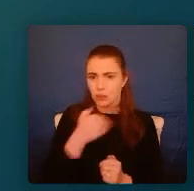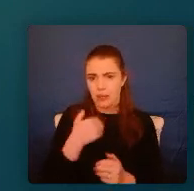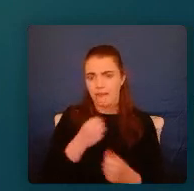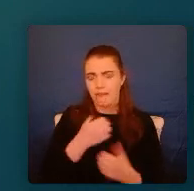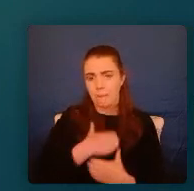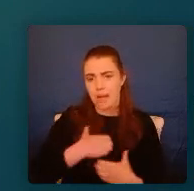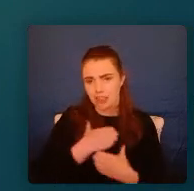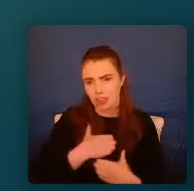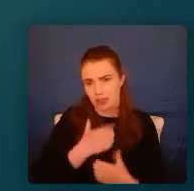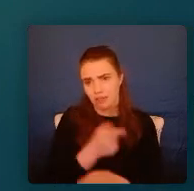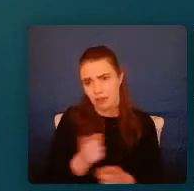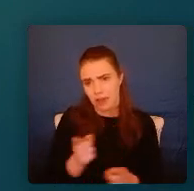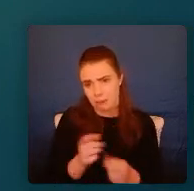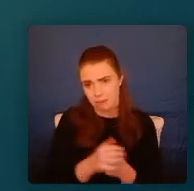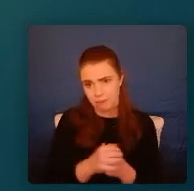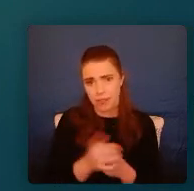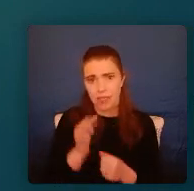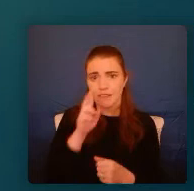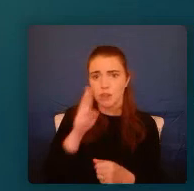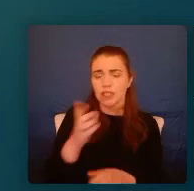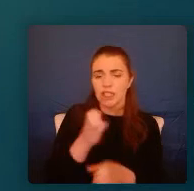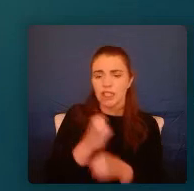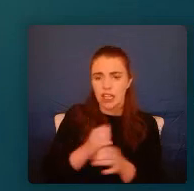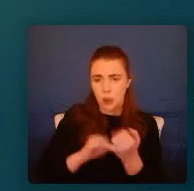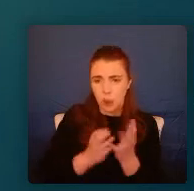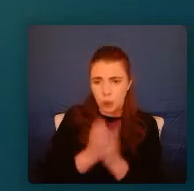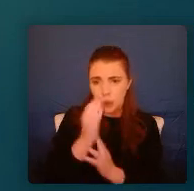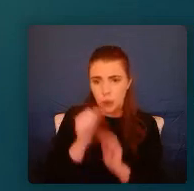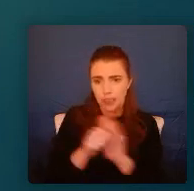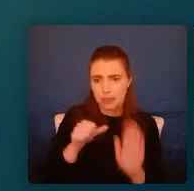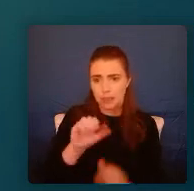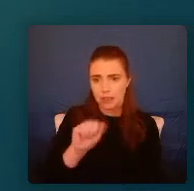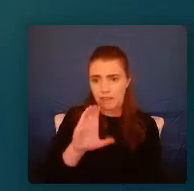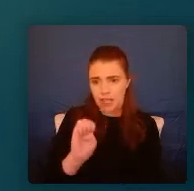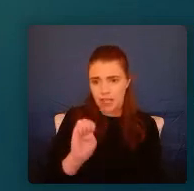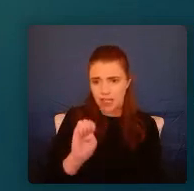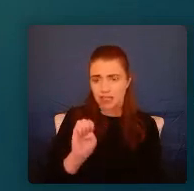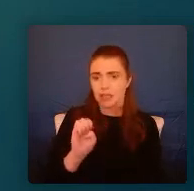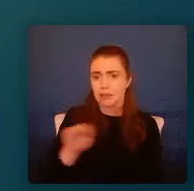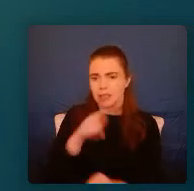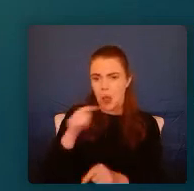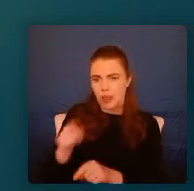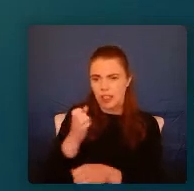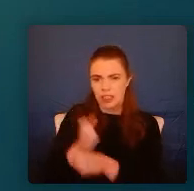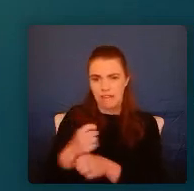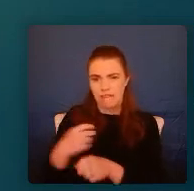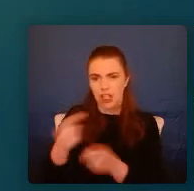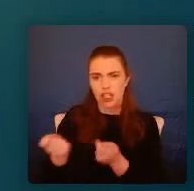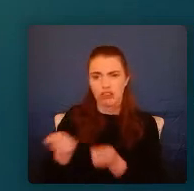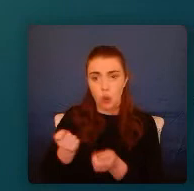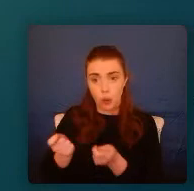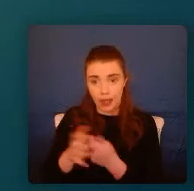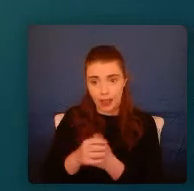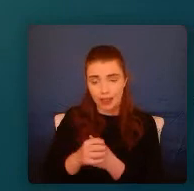will hear in different contexts, looking at a child who's been through these experiences, they're very controlling. And when their